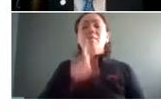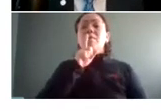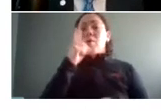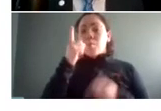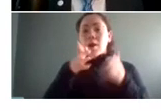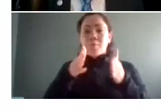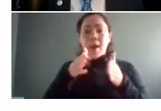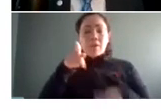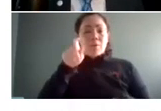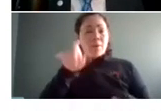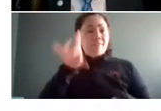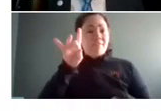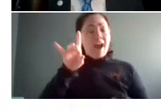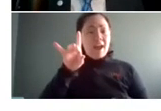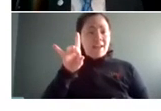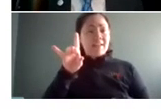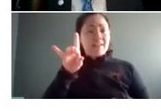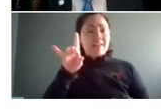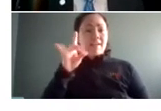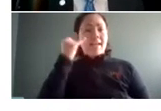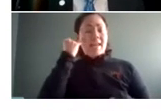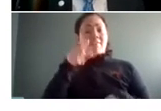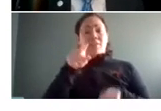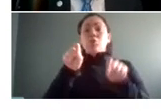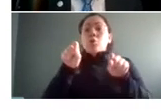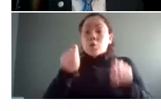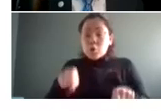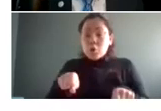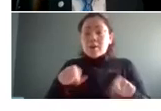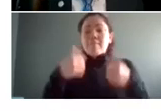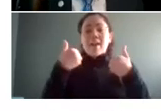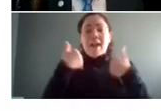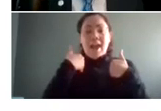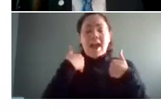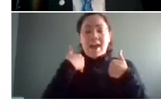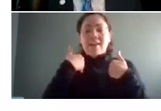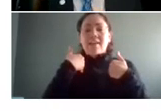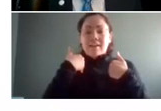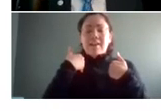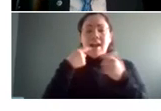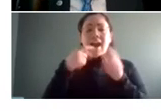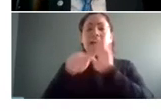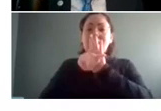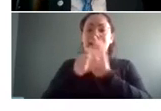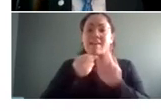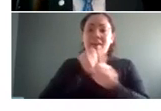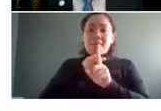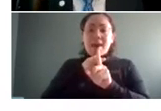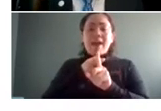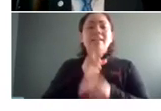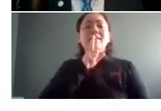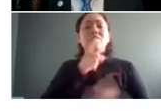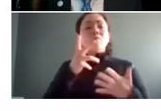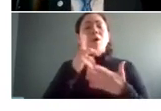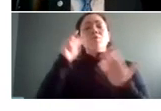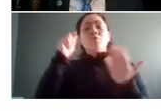find out whether or not this could have an adverse impact on groups is to list the employees who are going to